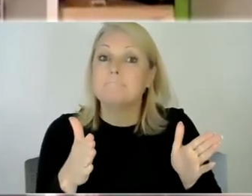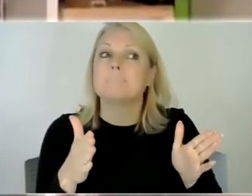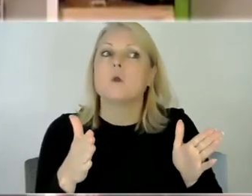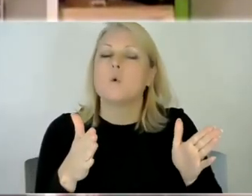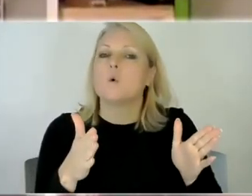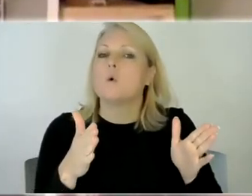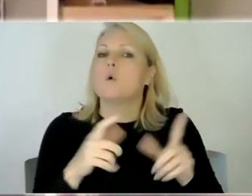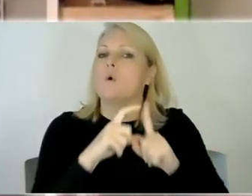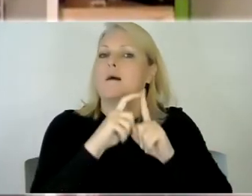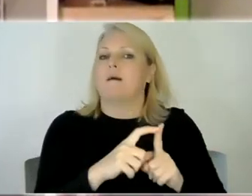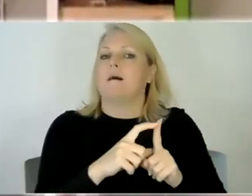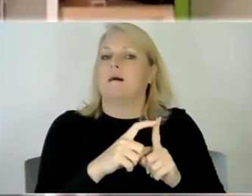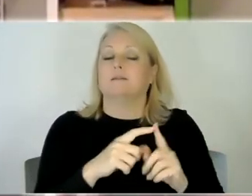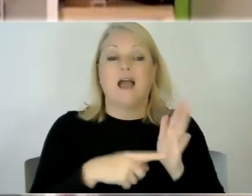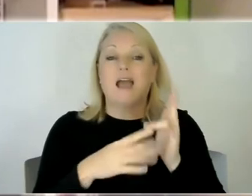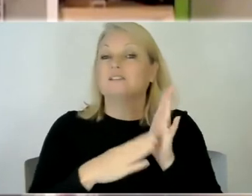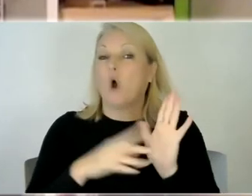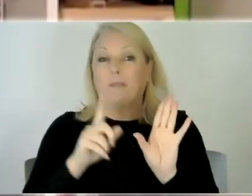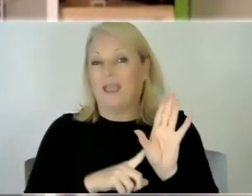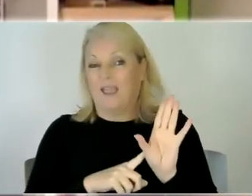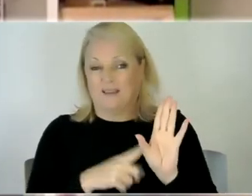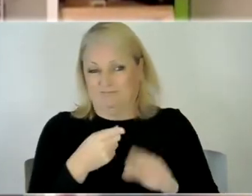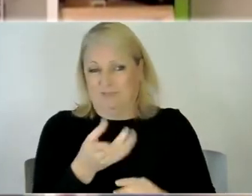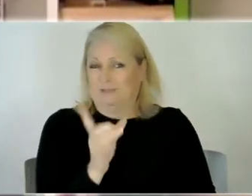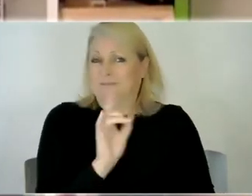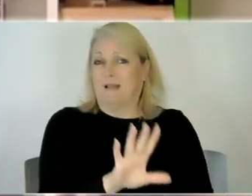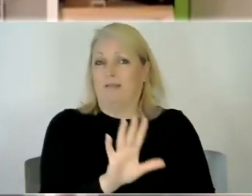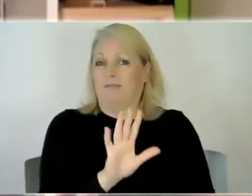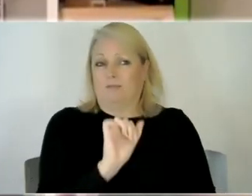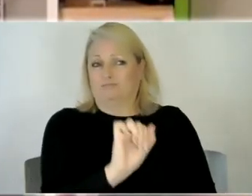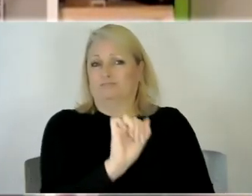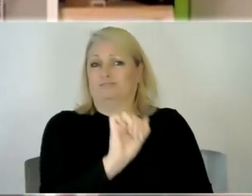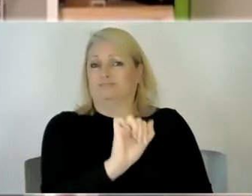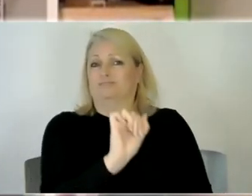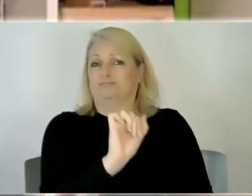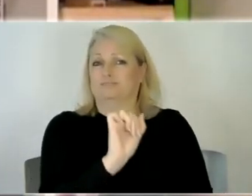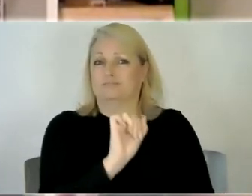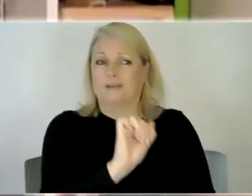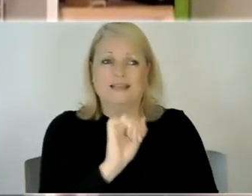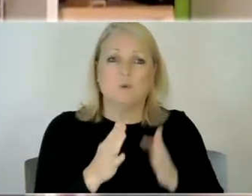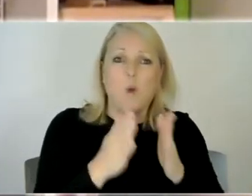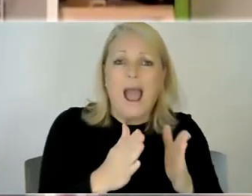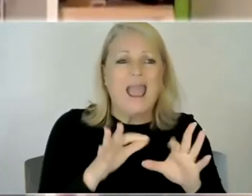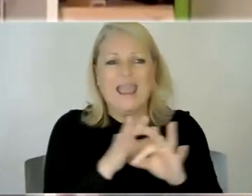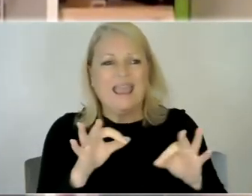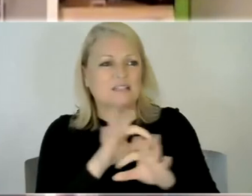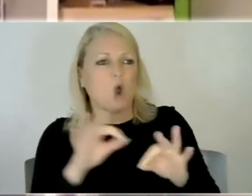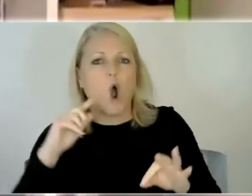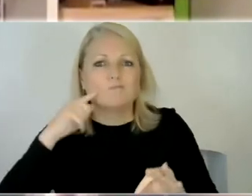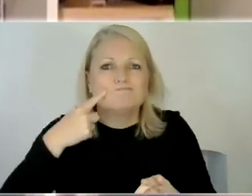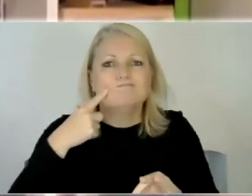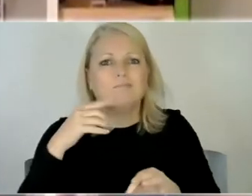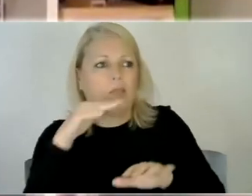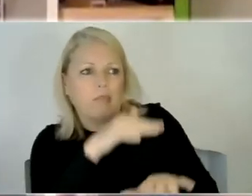trigger sometimes and tommy was just being tommy he's just you know he's not it's not uh like being the brother trying to wind him up or